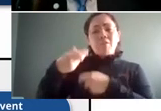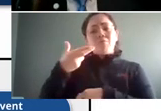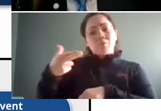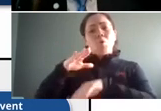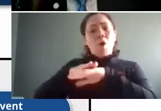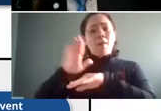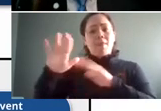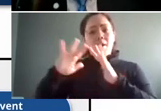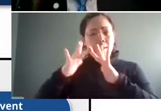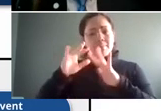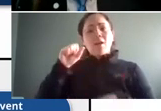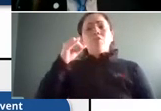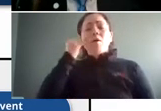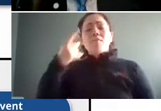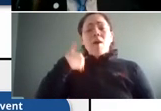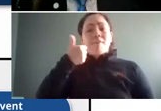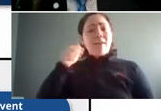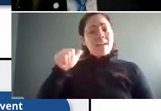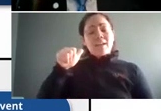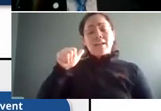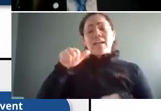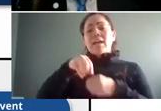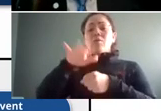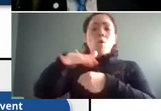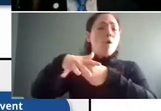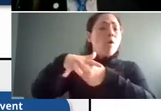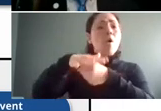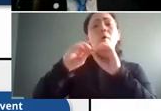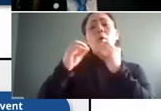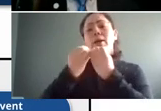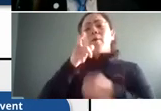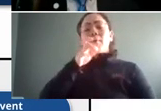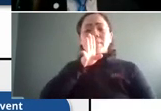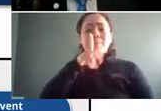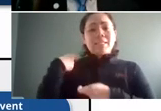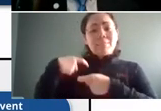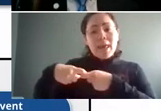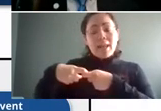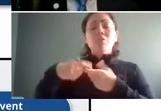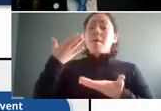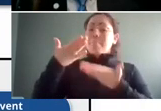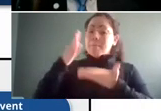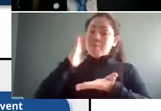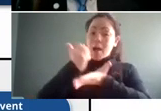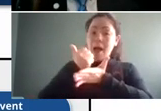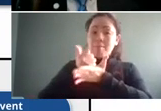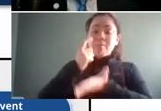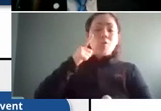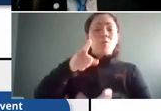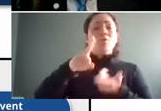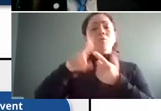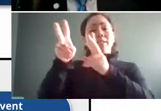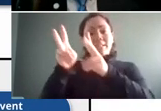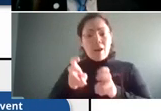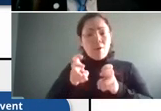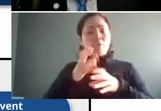so if you do have native spanish speakers in your organization you may be helpful for you to download these and share